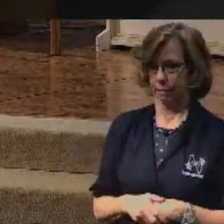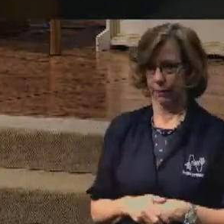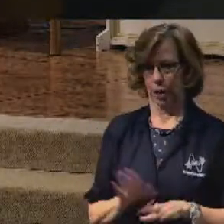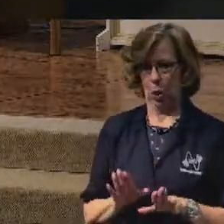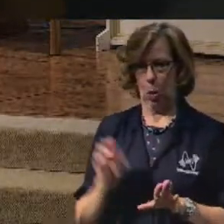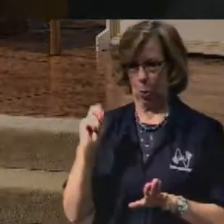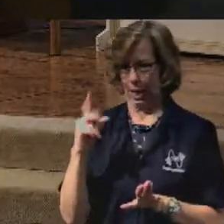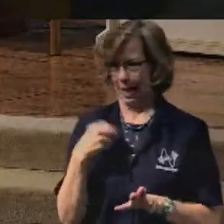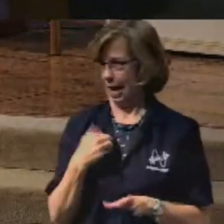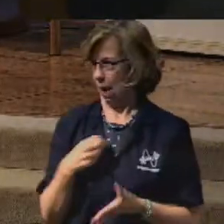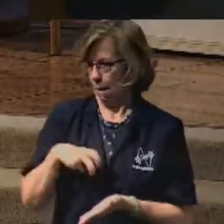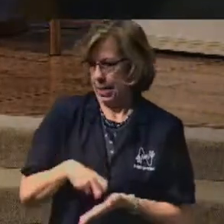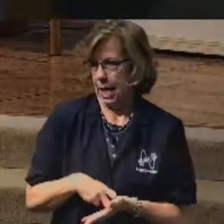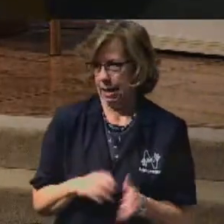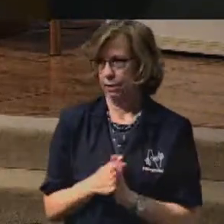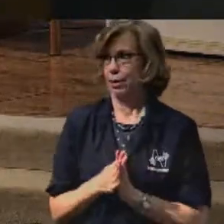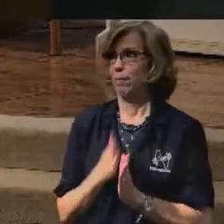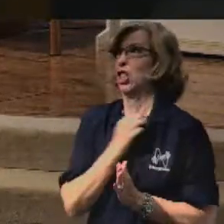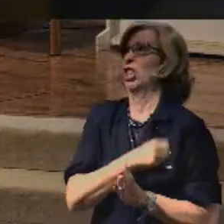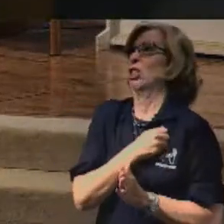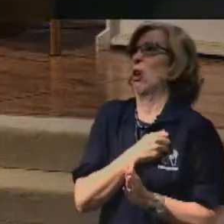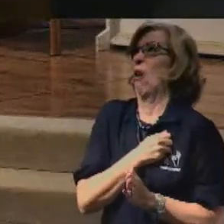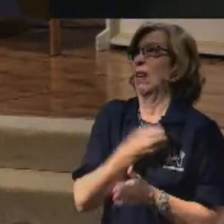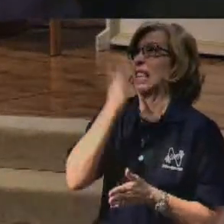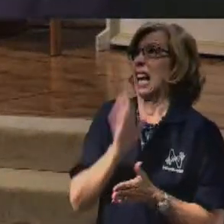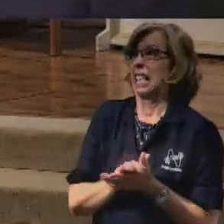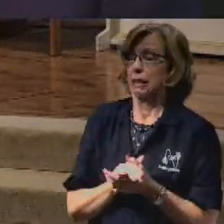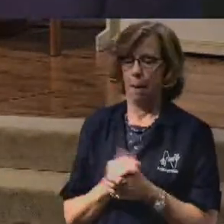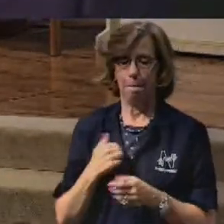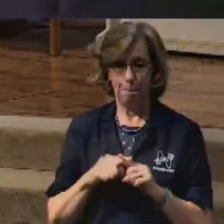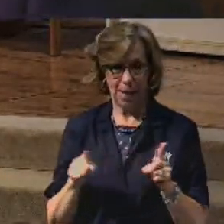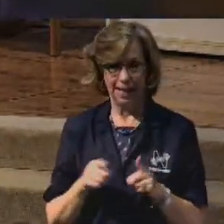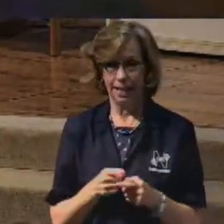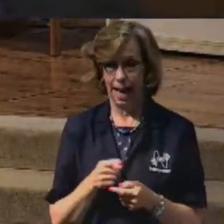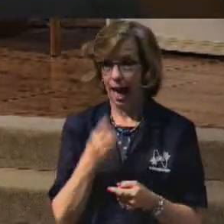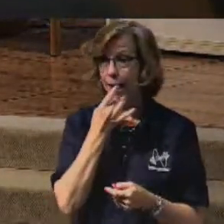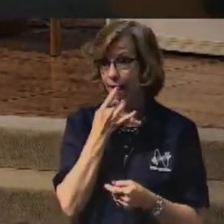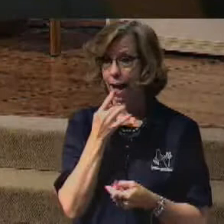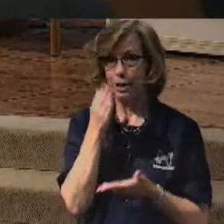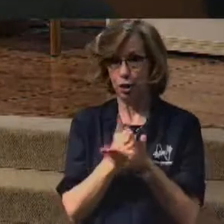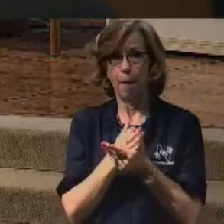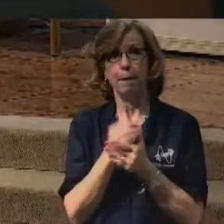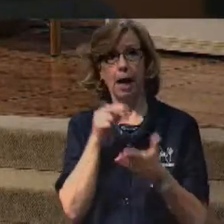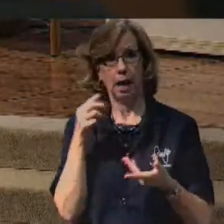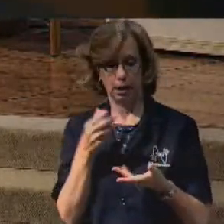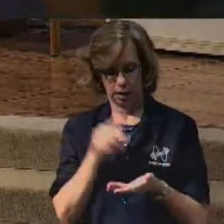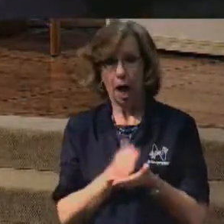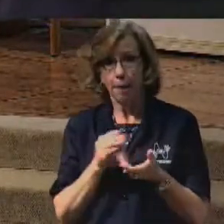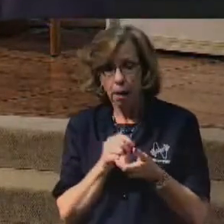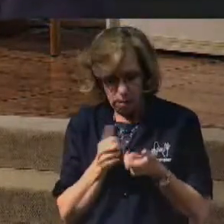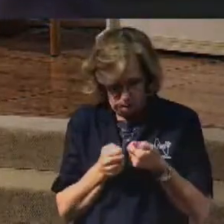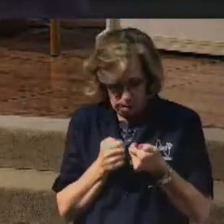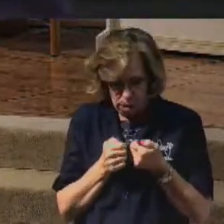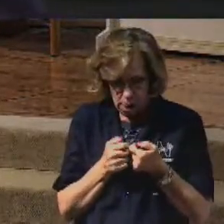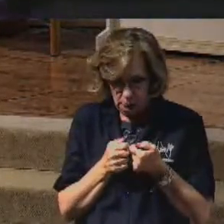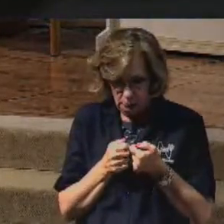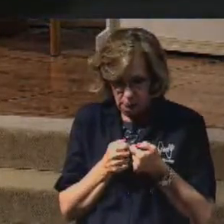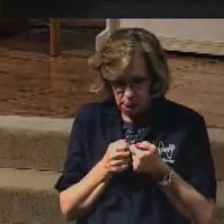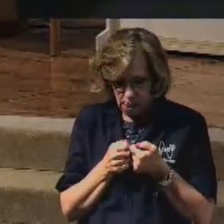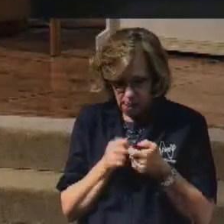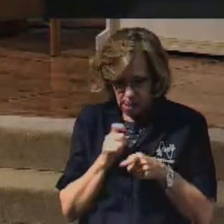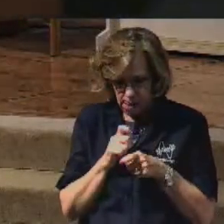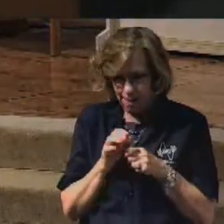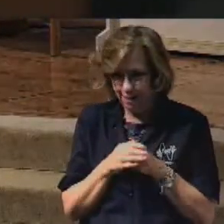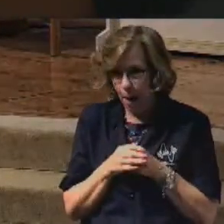I'll be on my knees and change my ways, you know, and things. But anyway, so I just wanted,